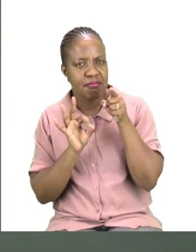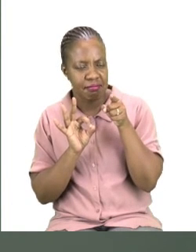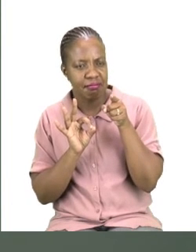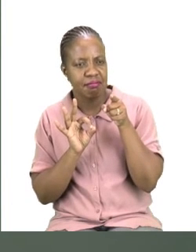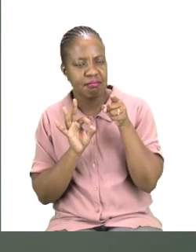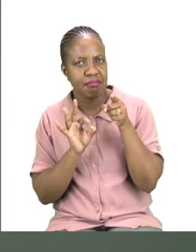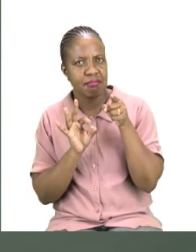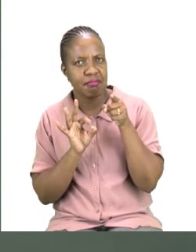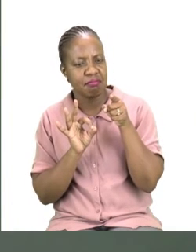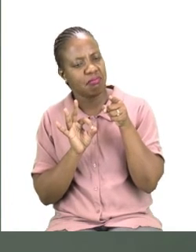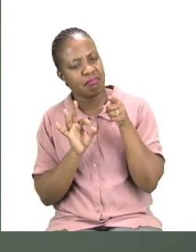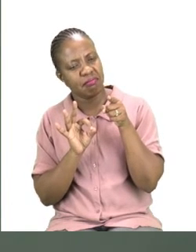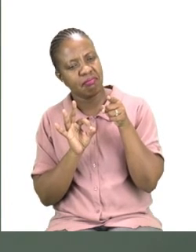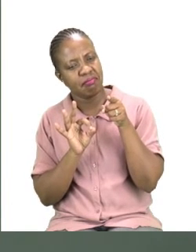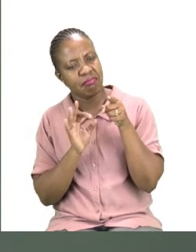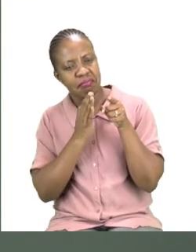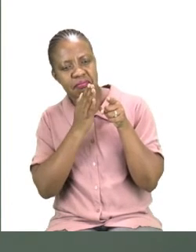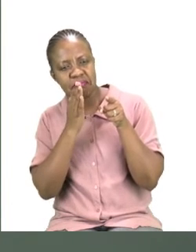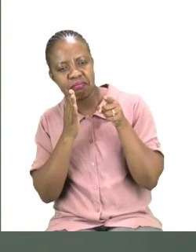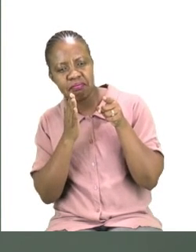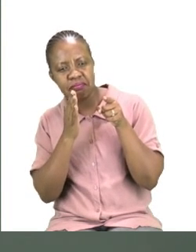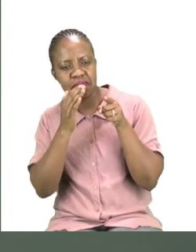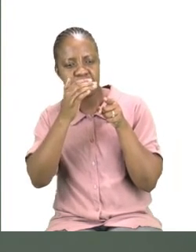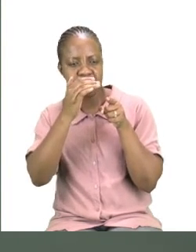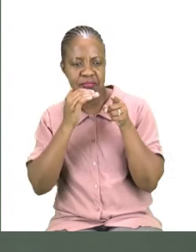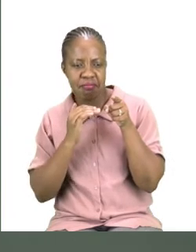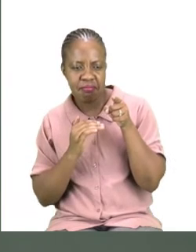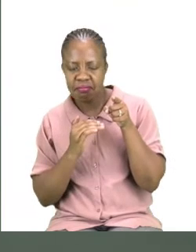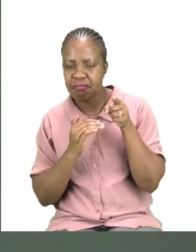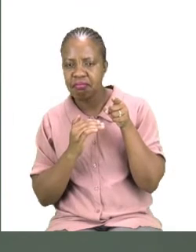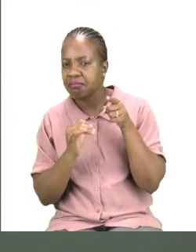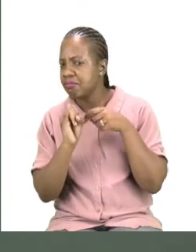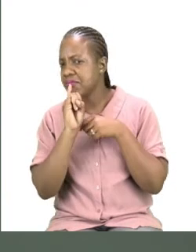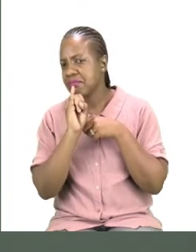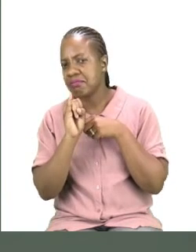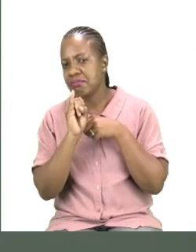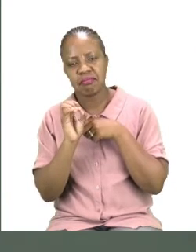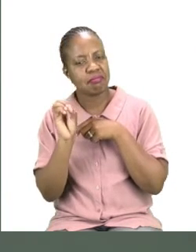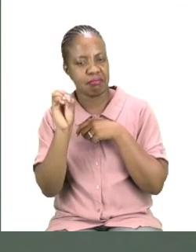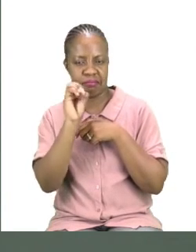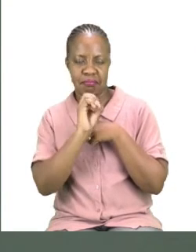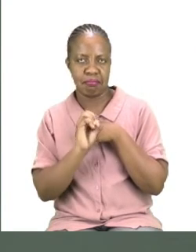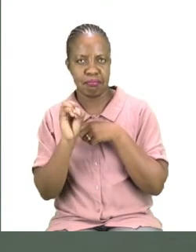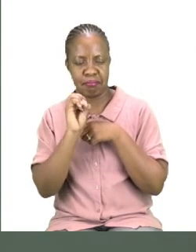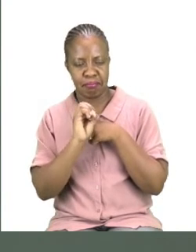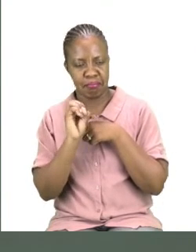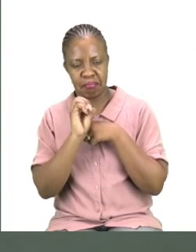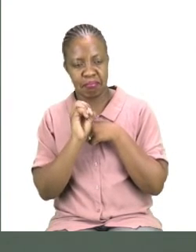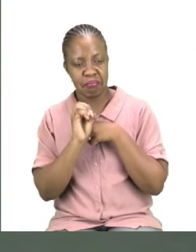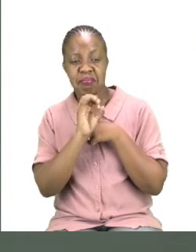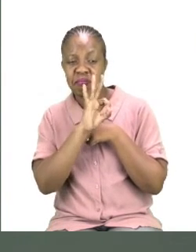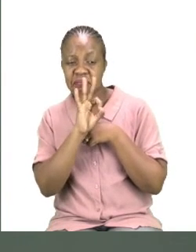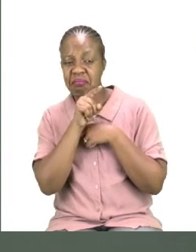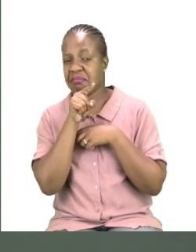But I can't see an I next to or around this F. So this one is not our